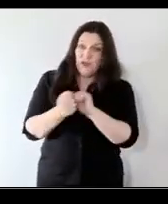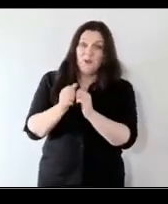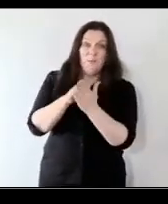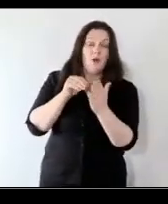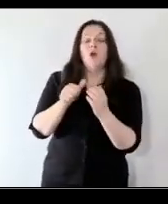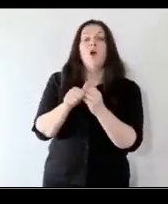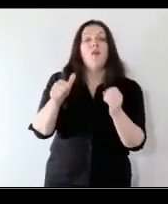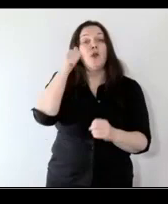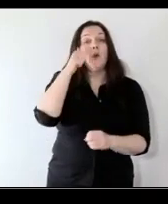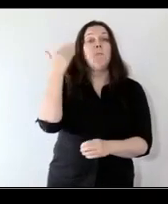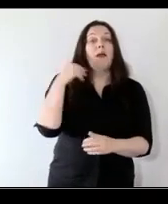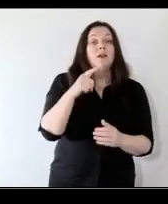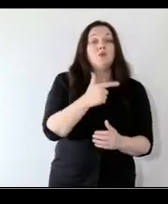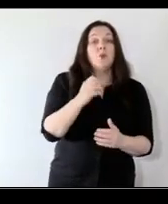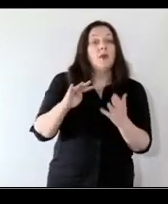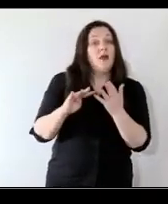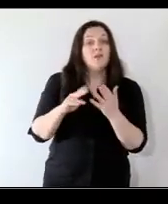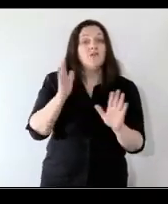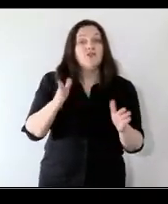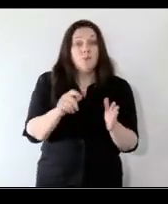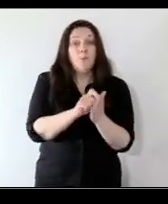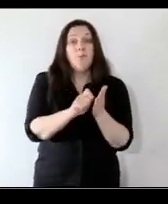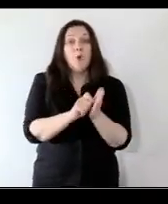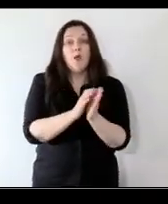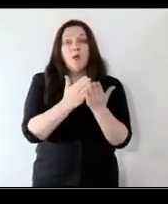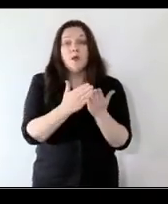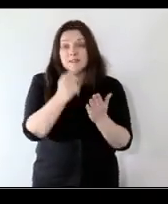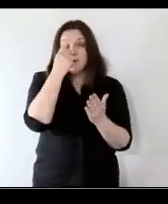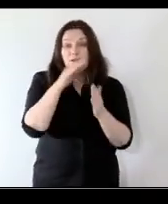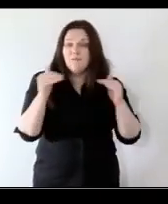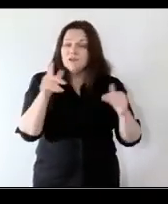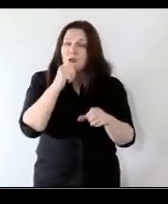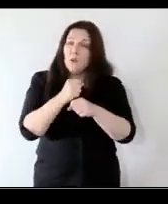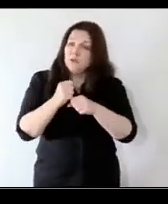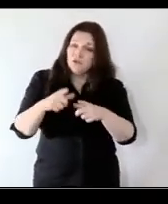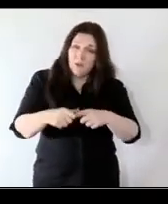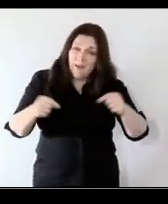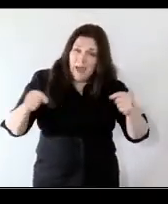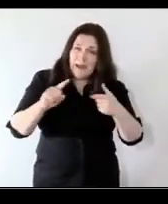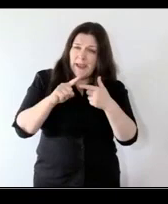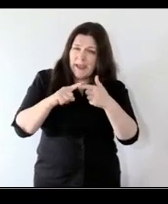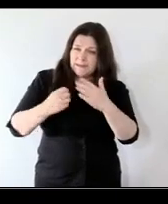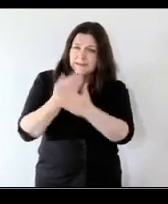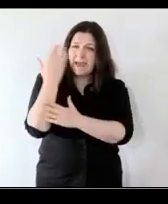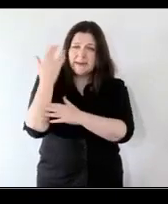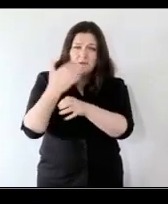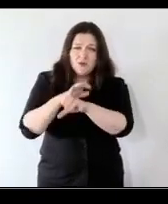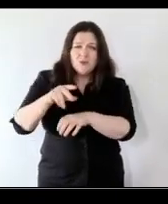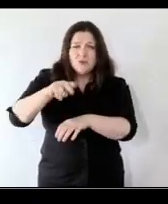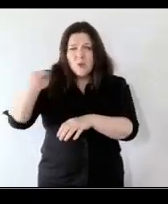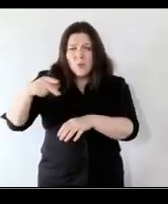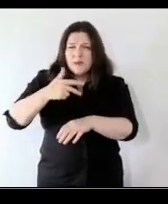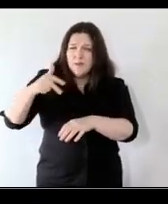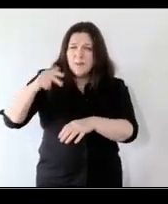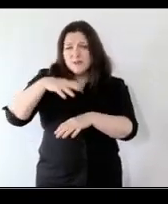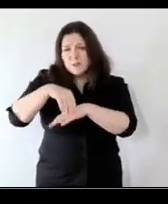i know back again 2009 when you wrote spirit level you were very much looking to japan scandinavian countries as the ones that were kind of the